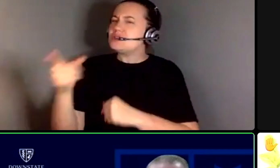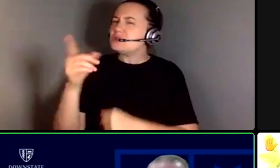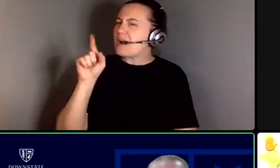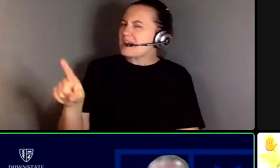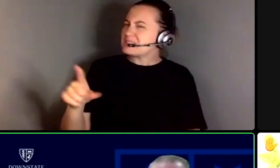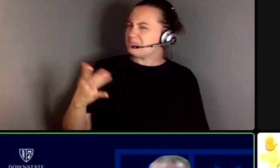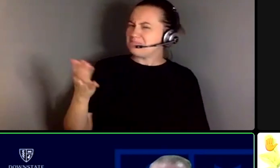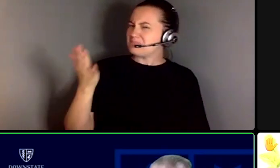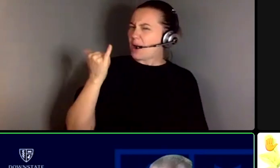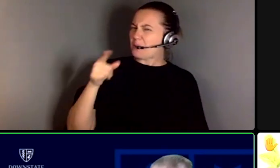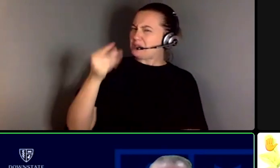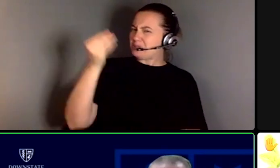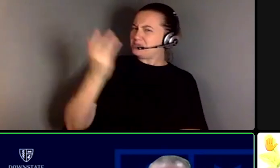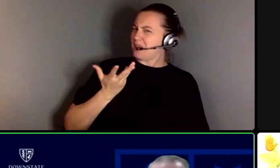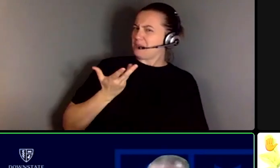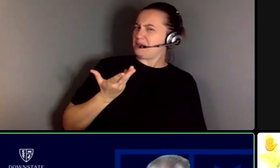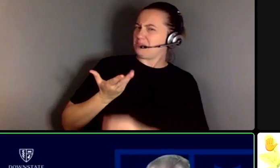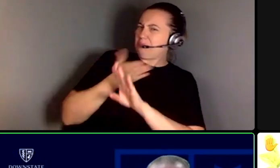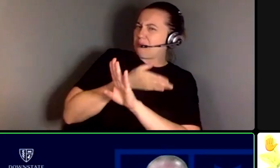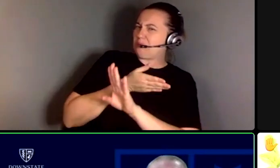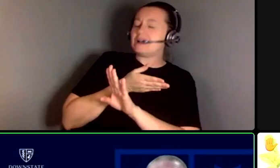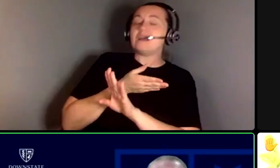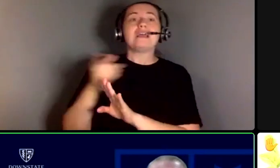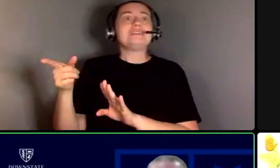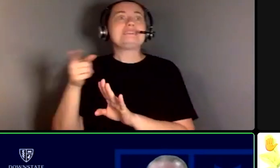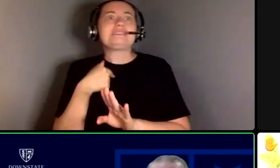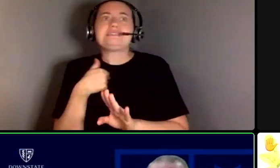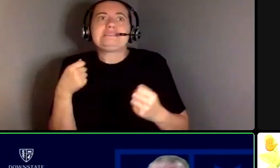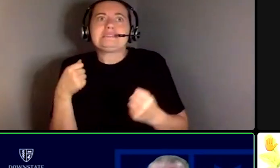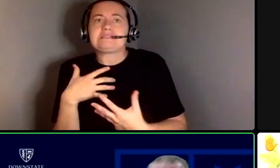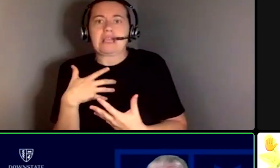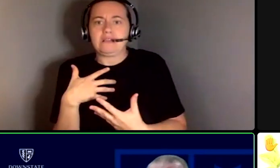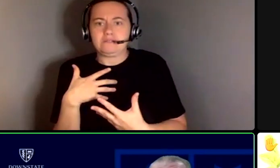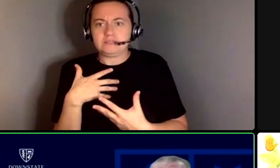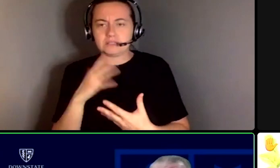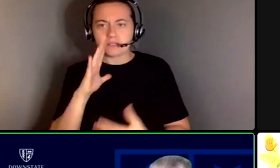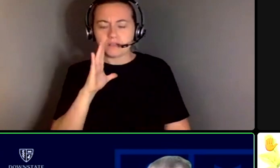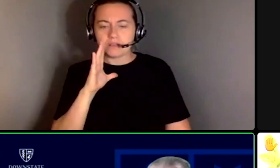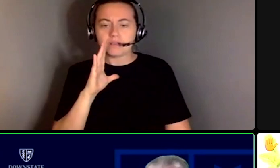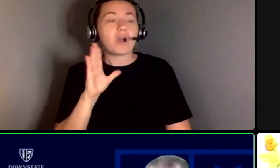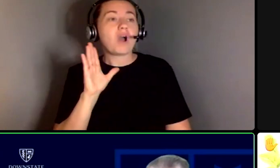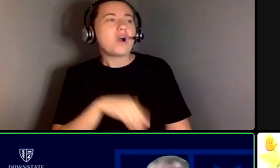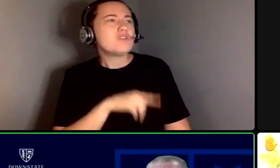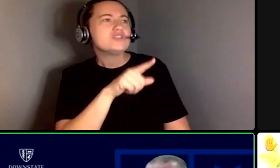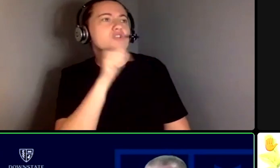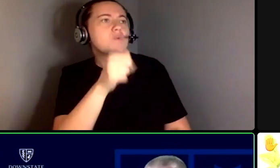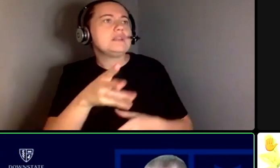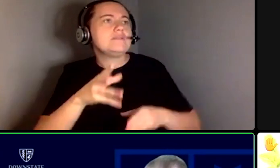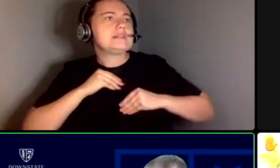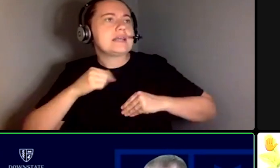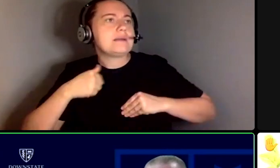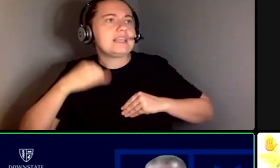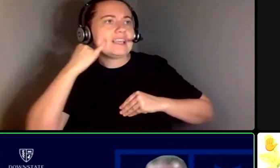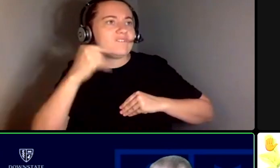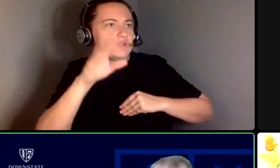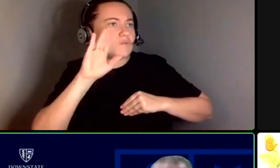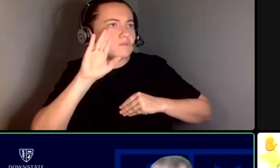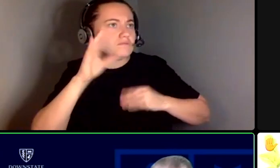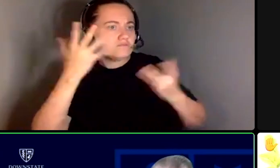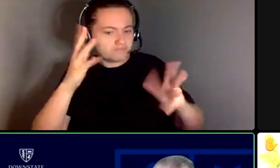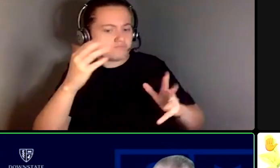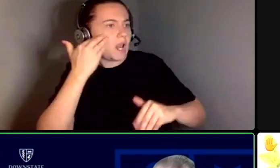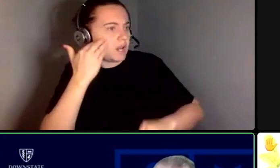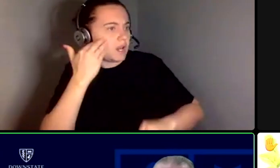before it's often because there's this fear that oh you wouldn't have admitted me if you knew i had it when